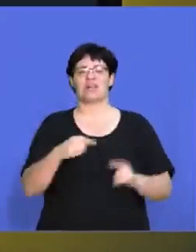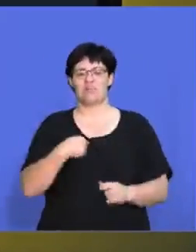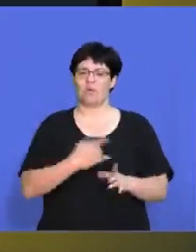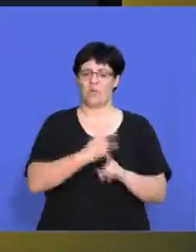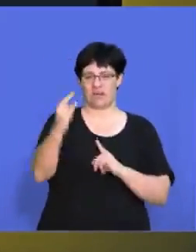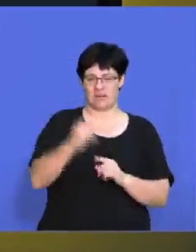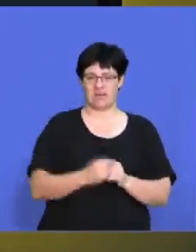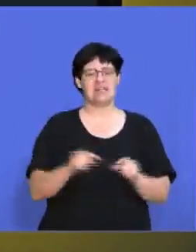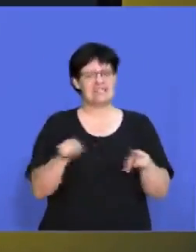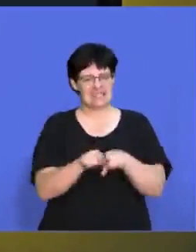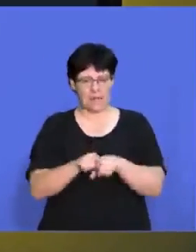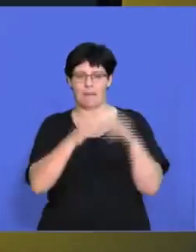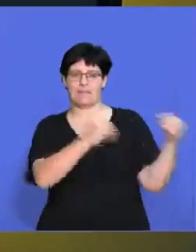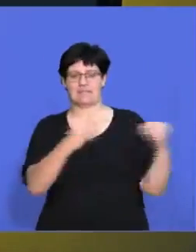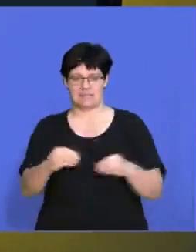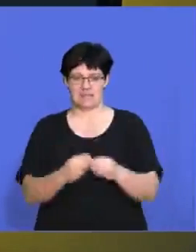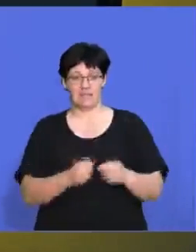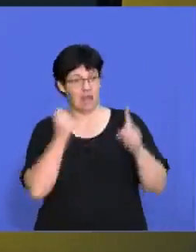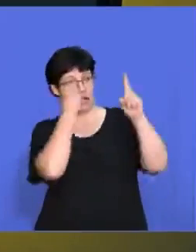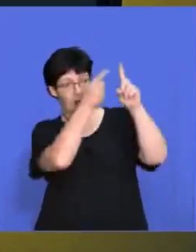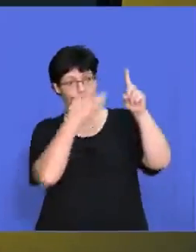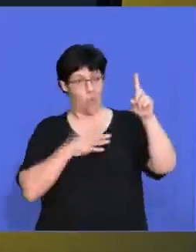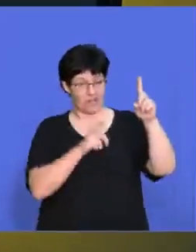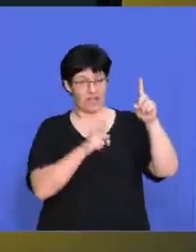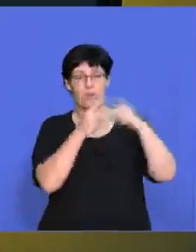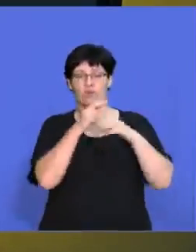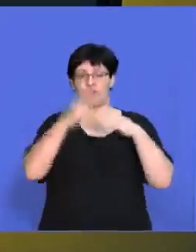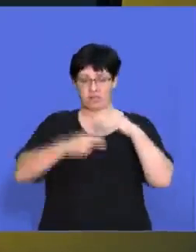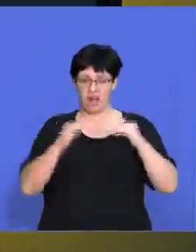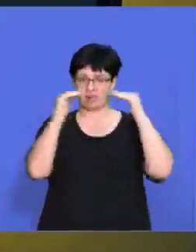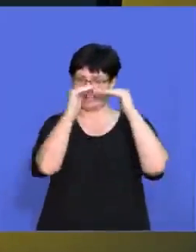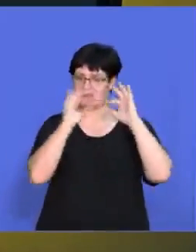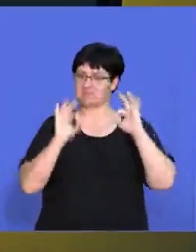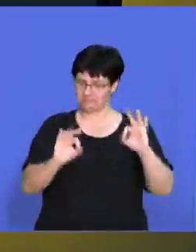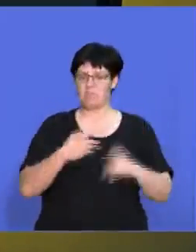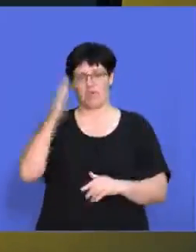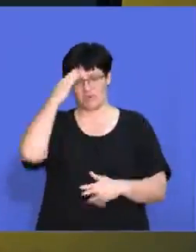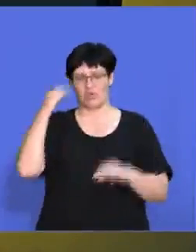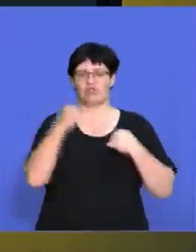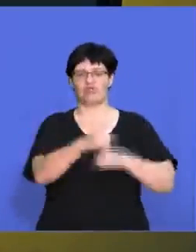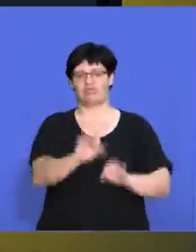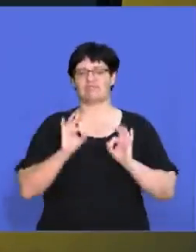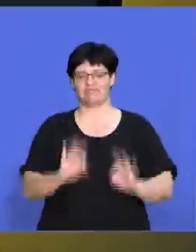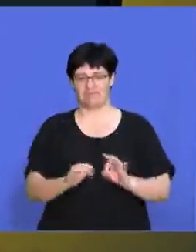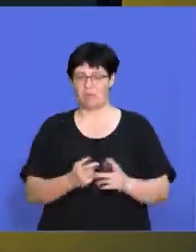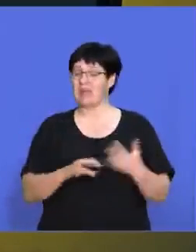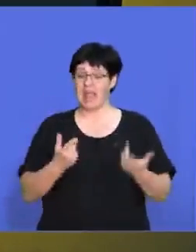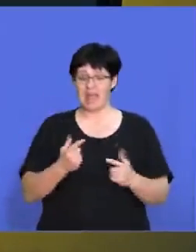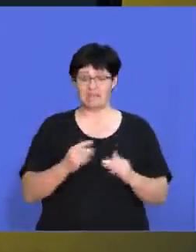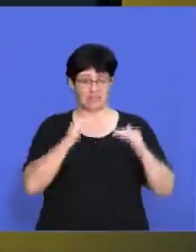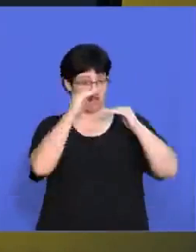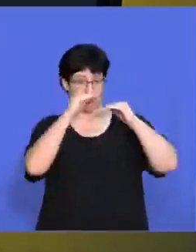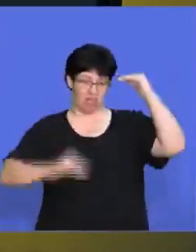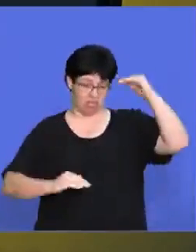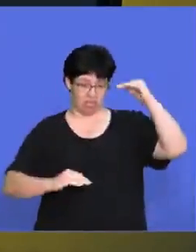know that, uh, that you're winning there. It's the same thing for the business. If, if the results are what they expected, then they know that their strategy is correct.